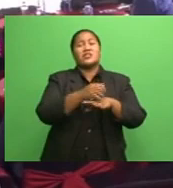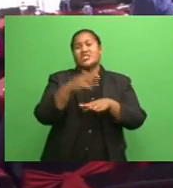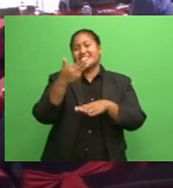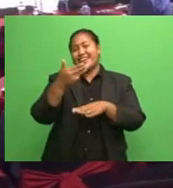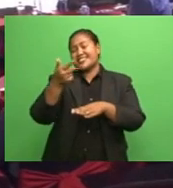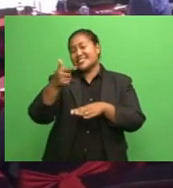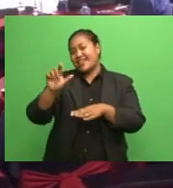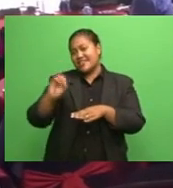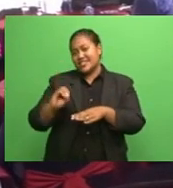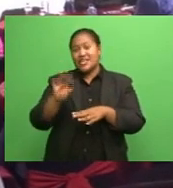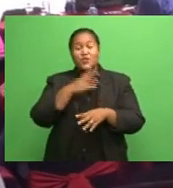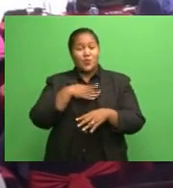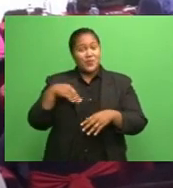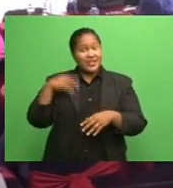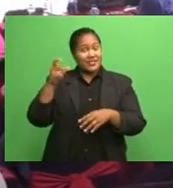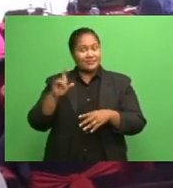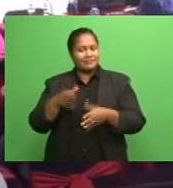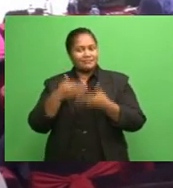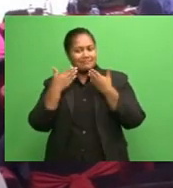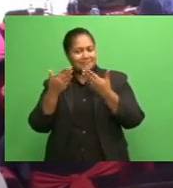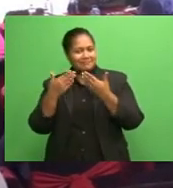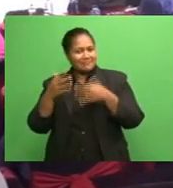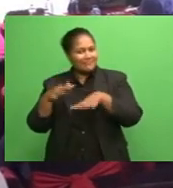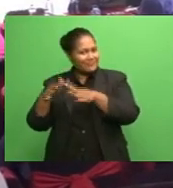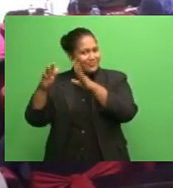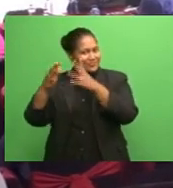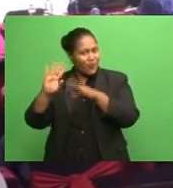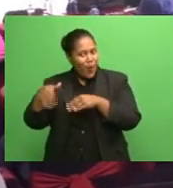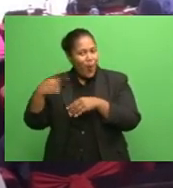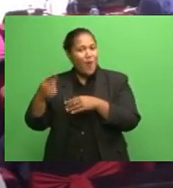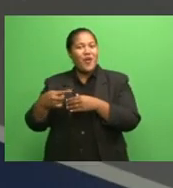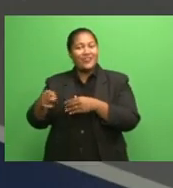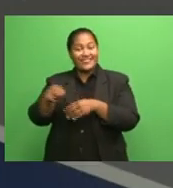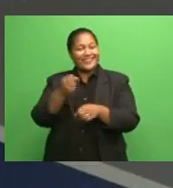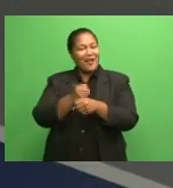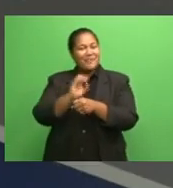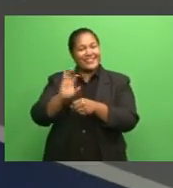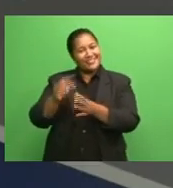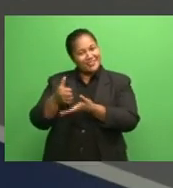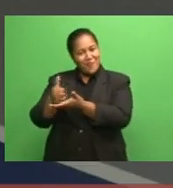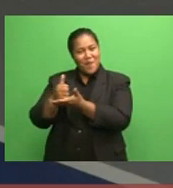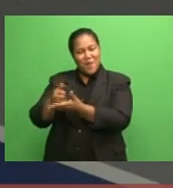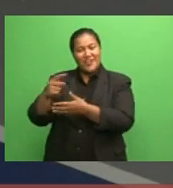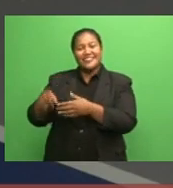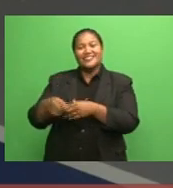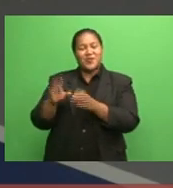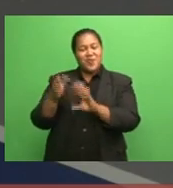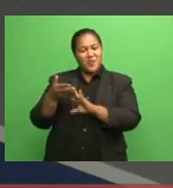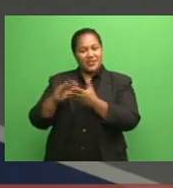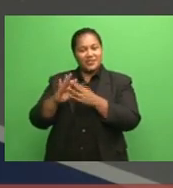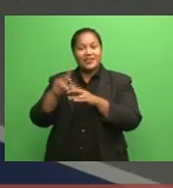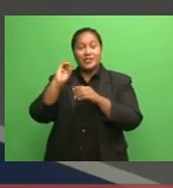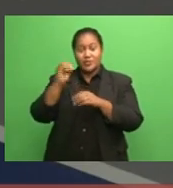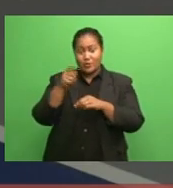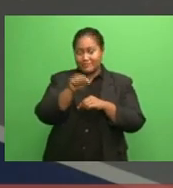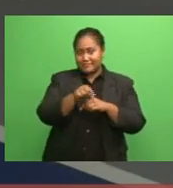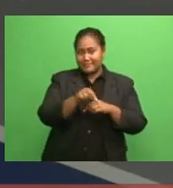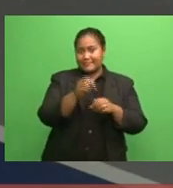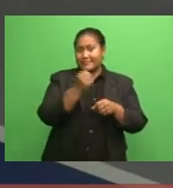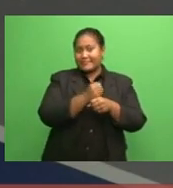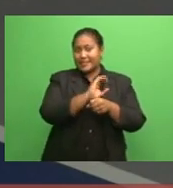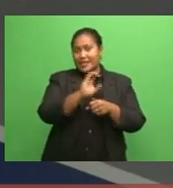for Education Rosie Agbar praised Alhamd for always supporting the community. The branch of Alhamd will not only provide a wider